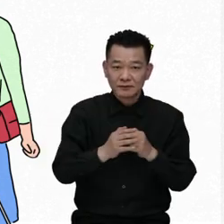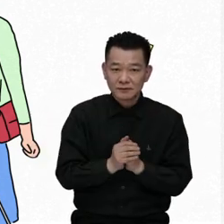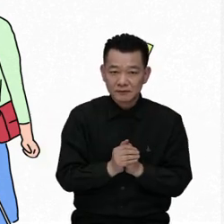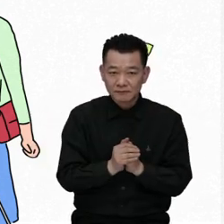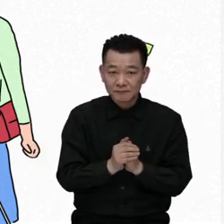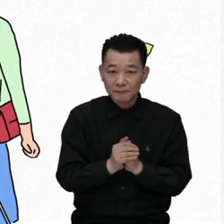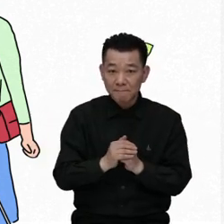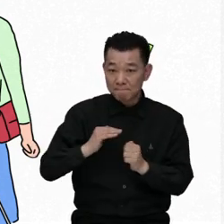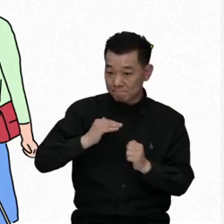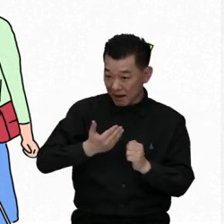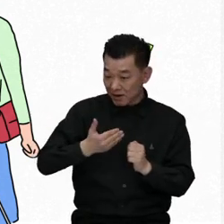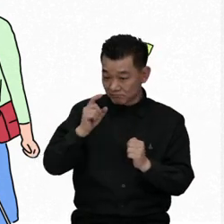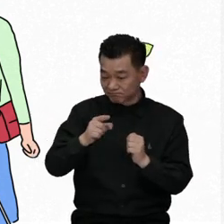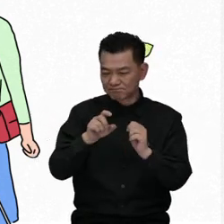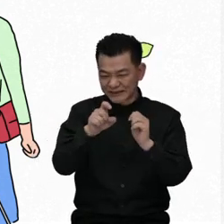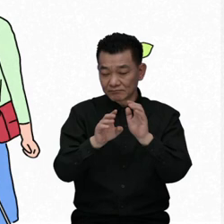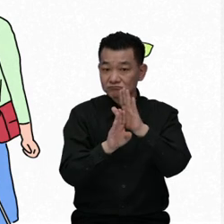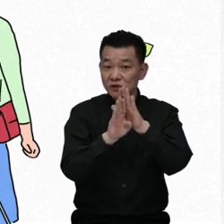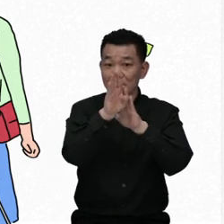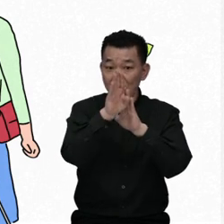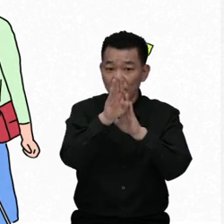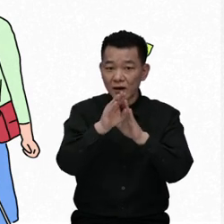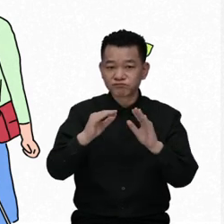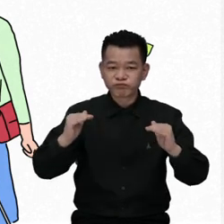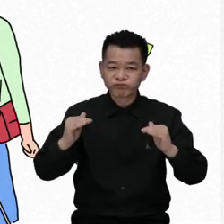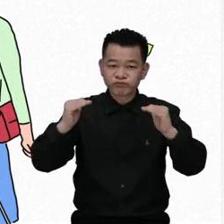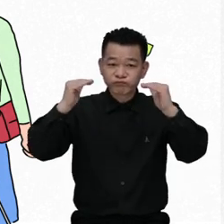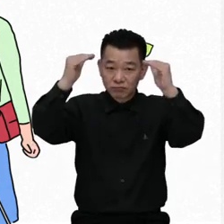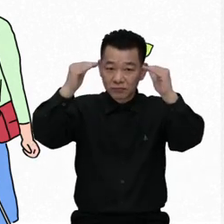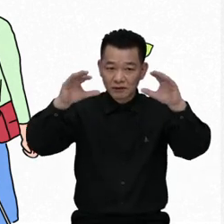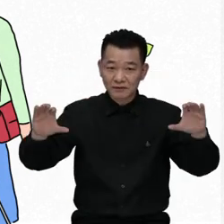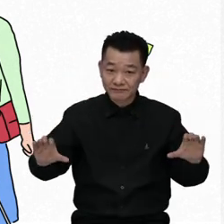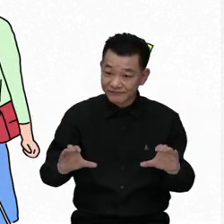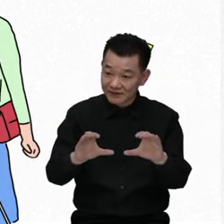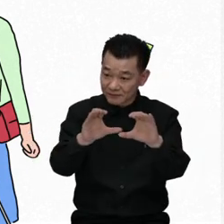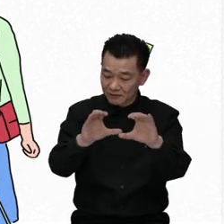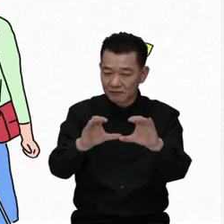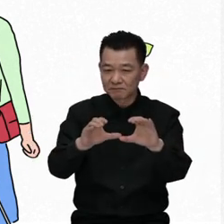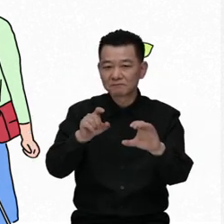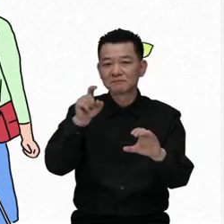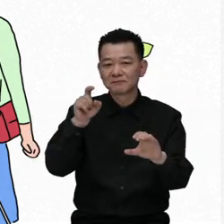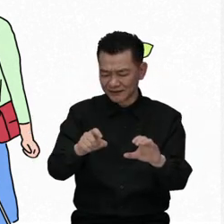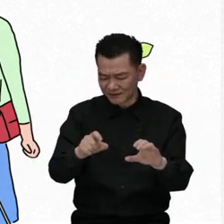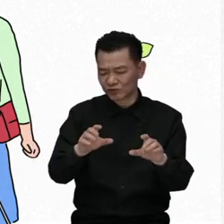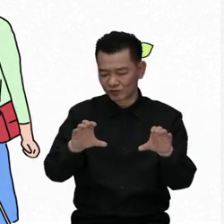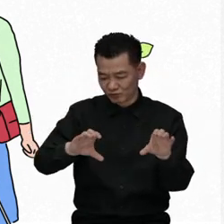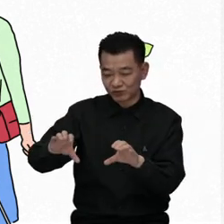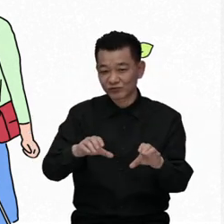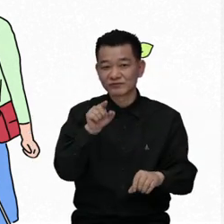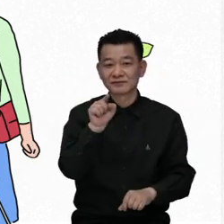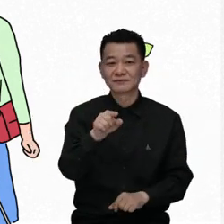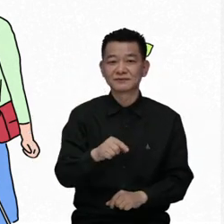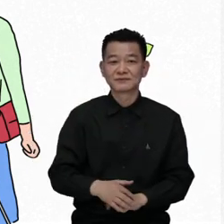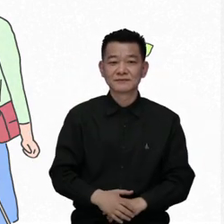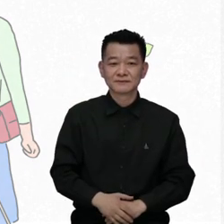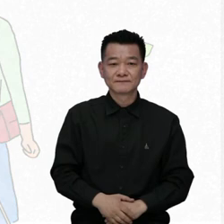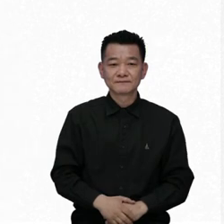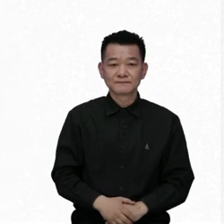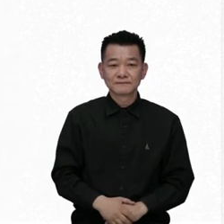exercise and enjoyment of the human rights and fundamental freedoms set out in the present Convention.